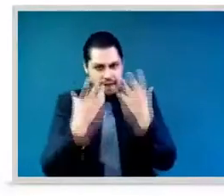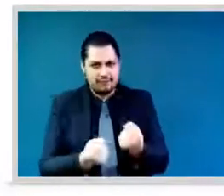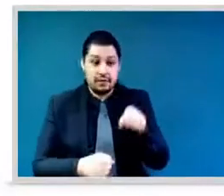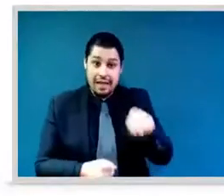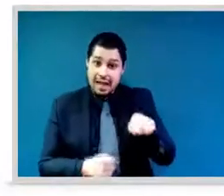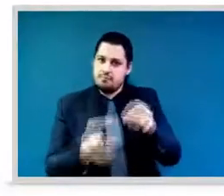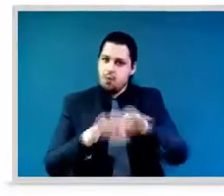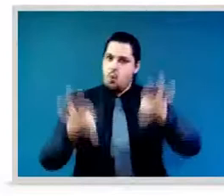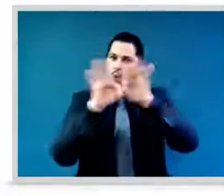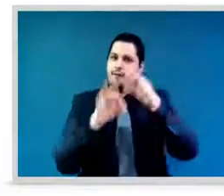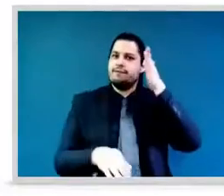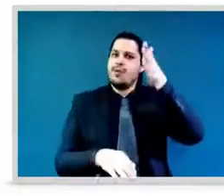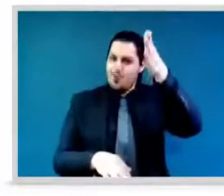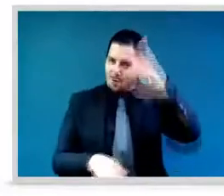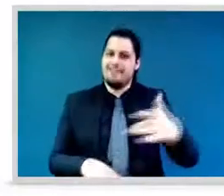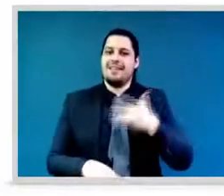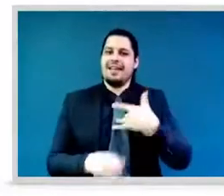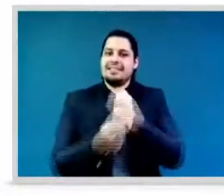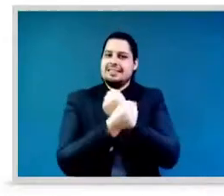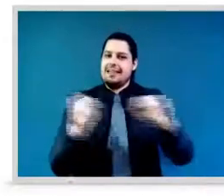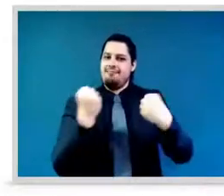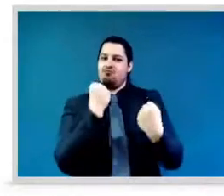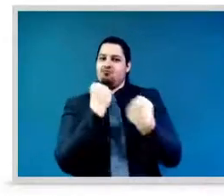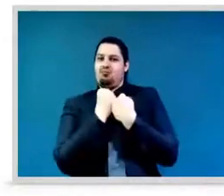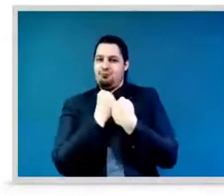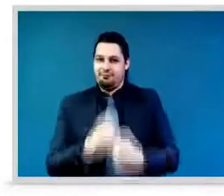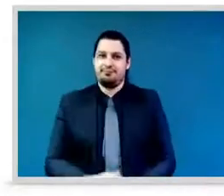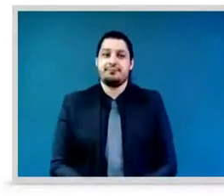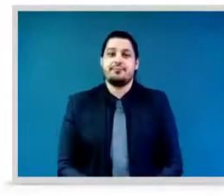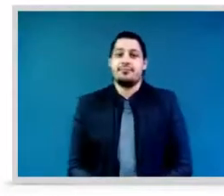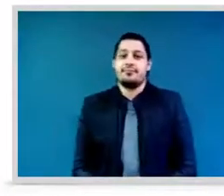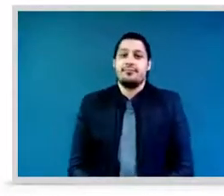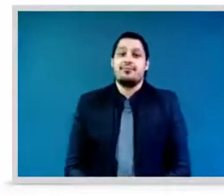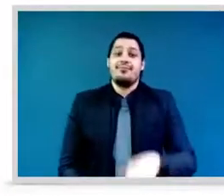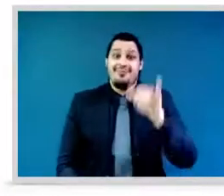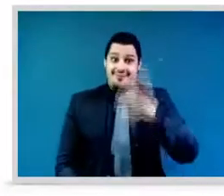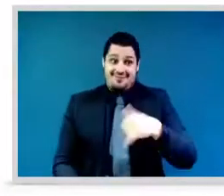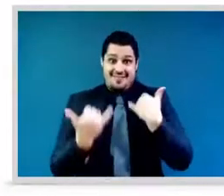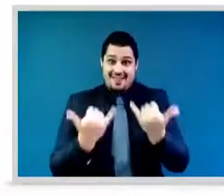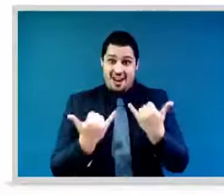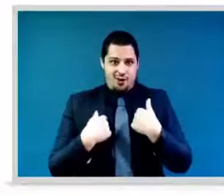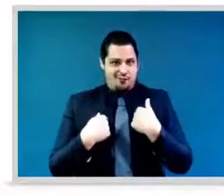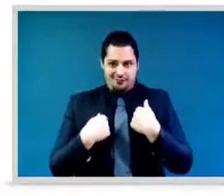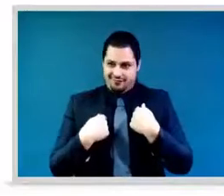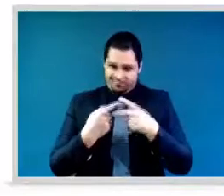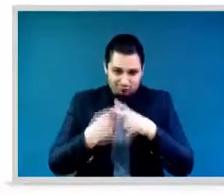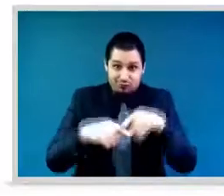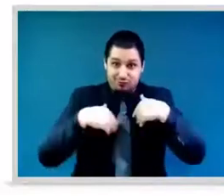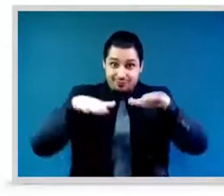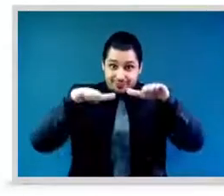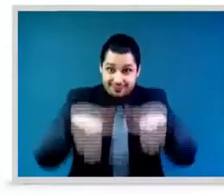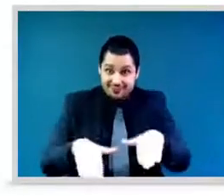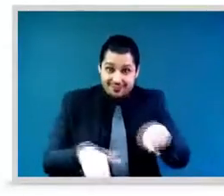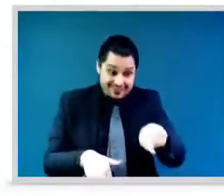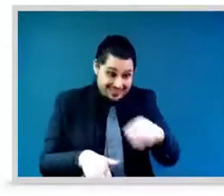frame a young women's choice of education and career enabling her to claim her space in leadership